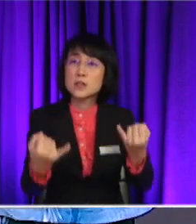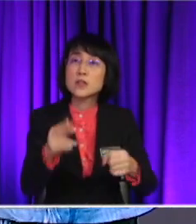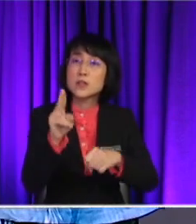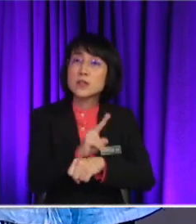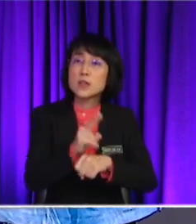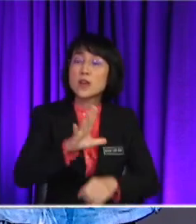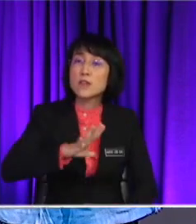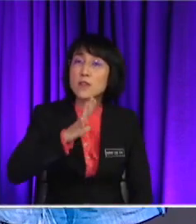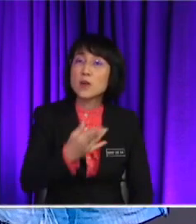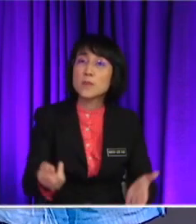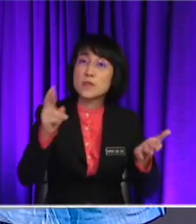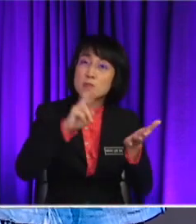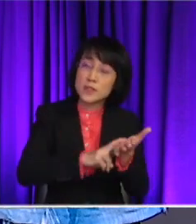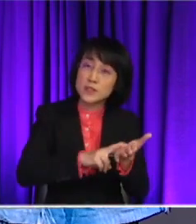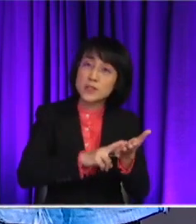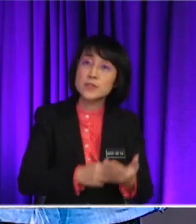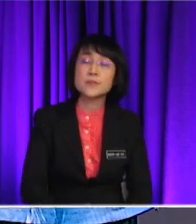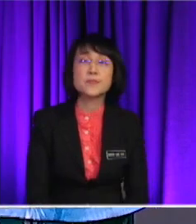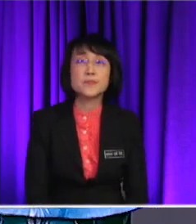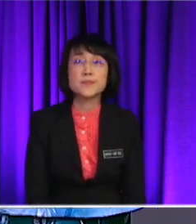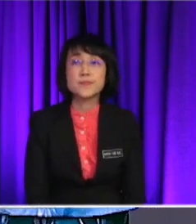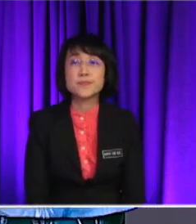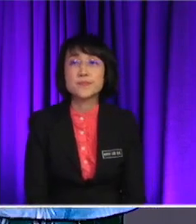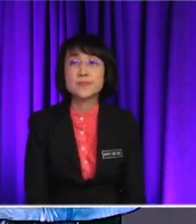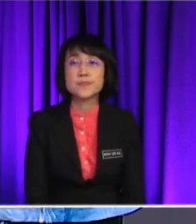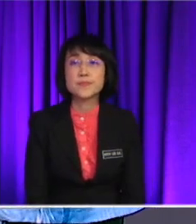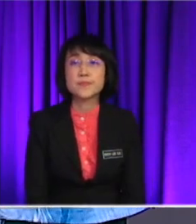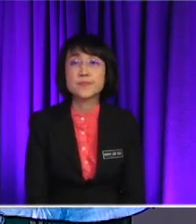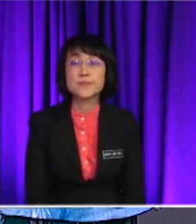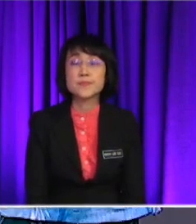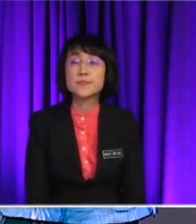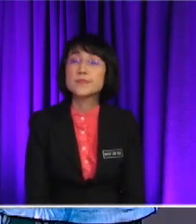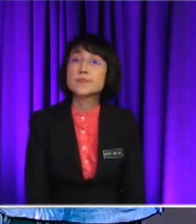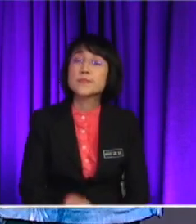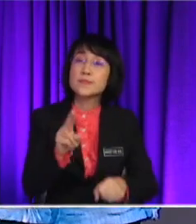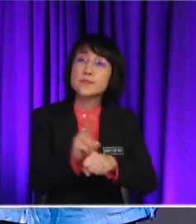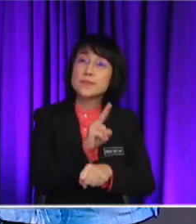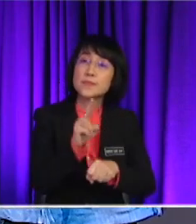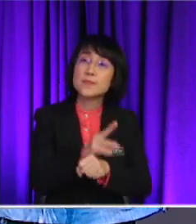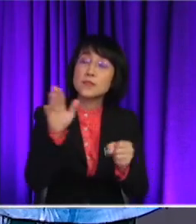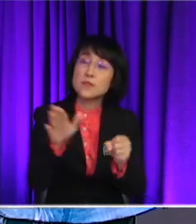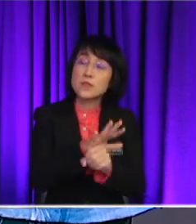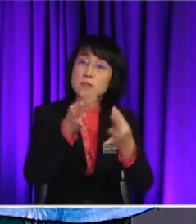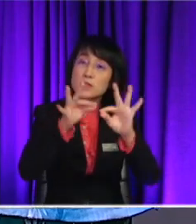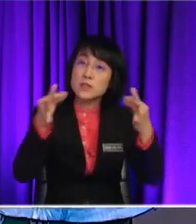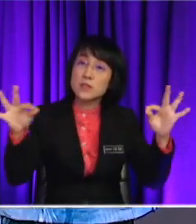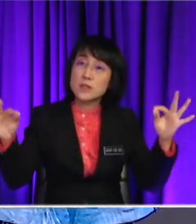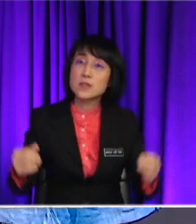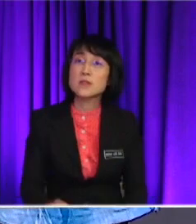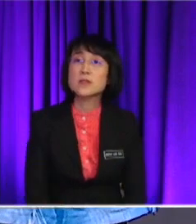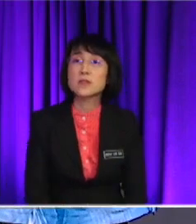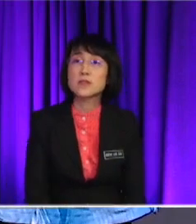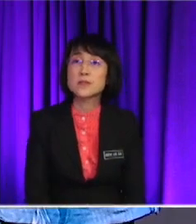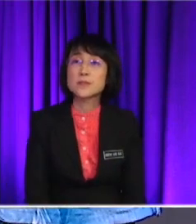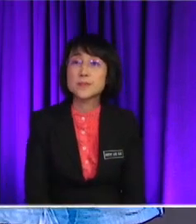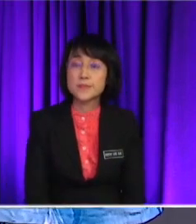formal registers in our sentences like what they have mentioned just now as well. They use full sentences. They use those cohesive